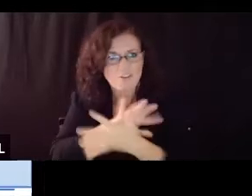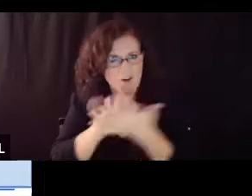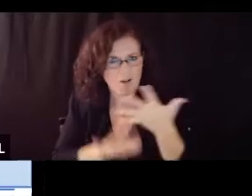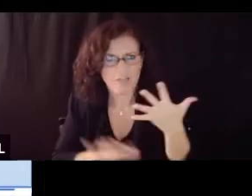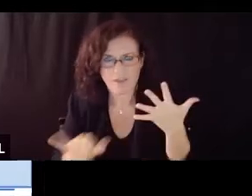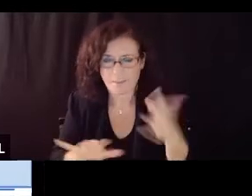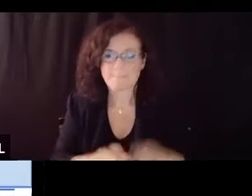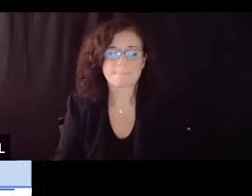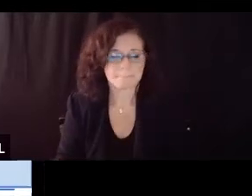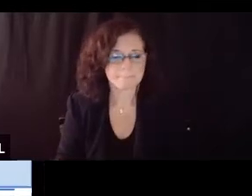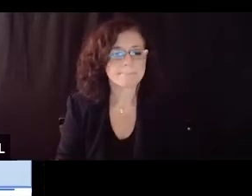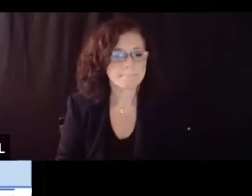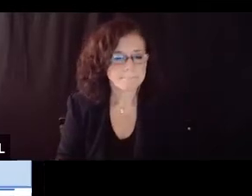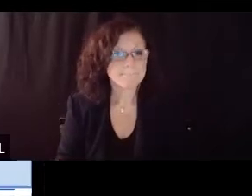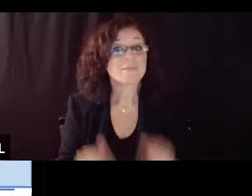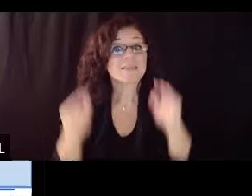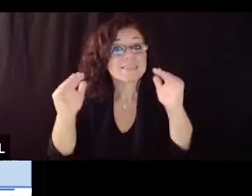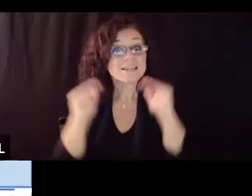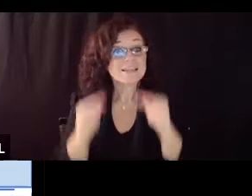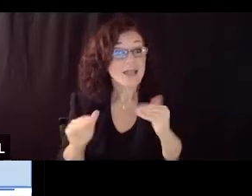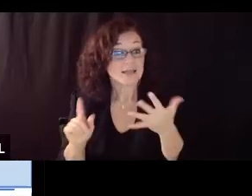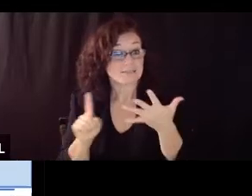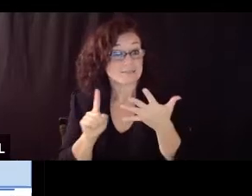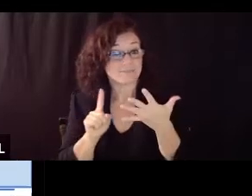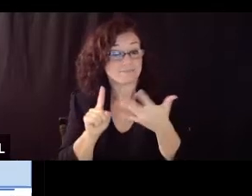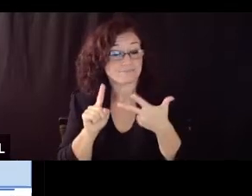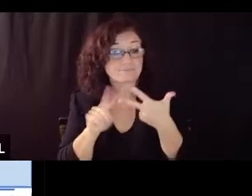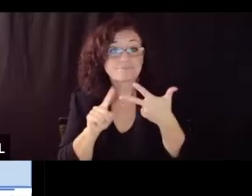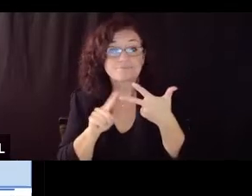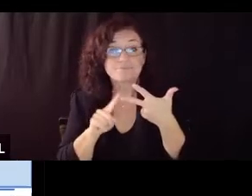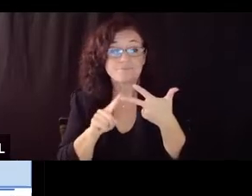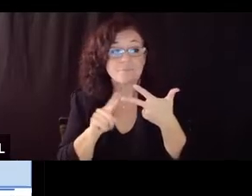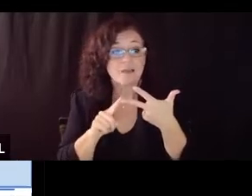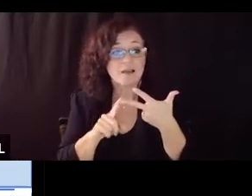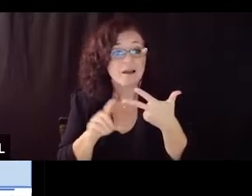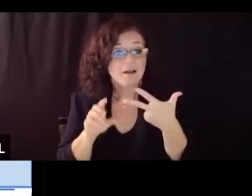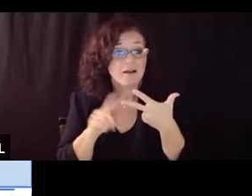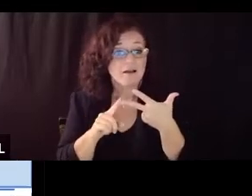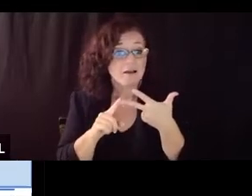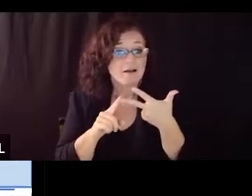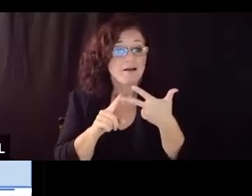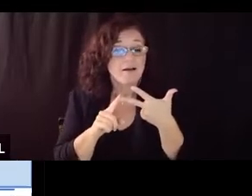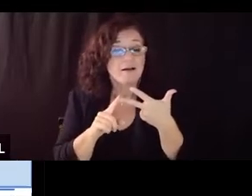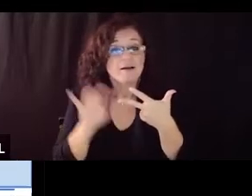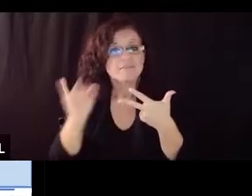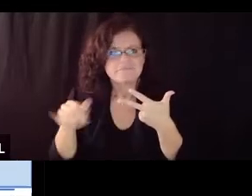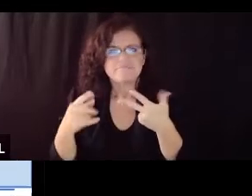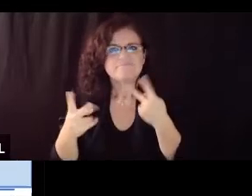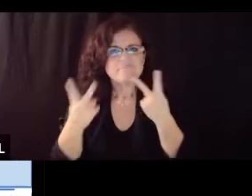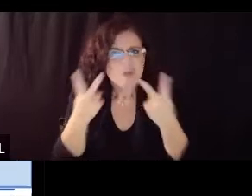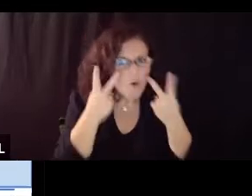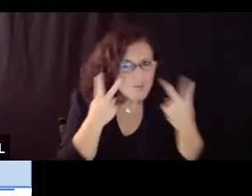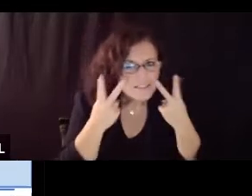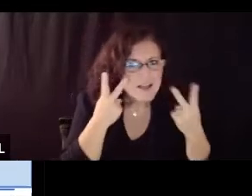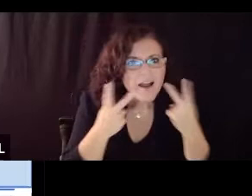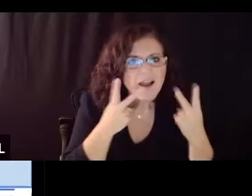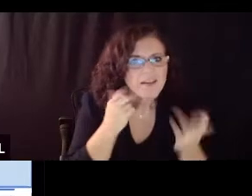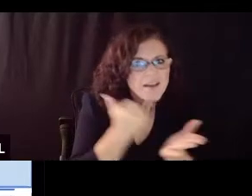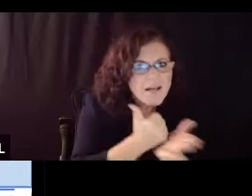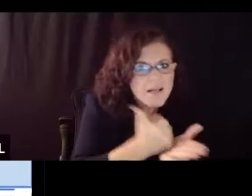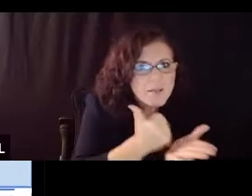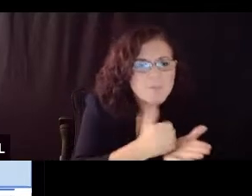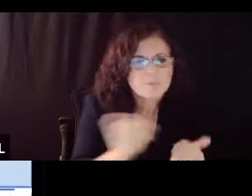a next key pillar is oversight and assistance this is really important the state's going to take a much